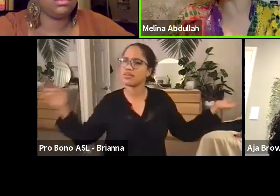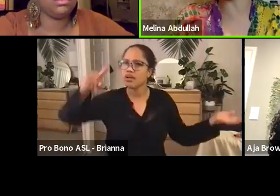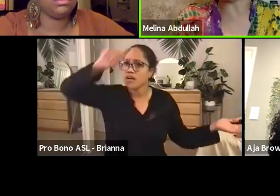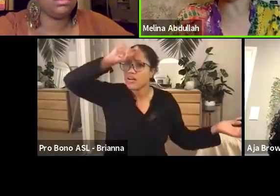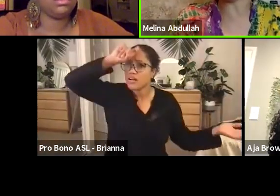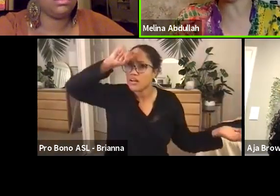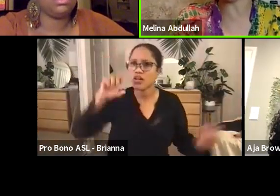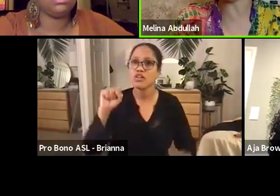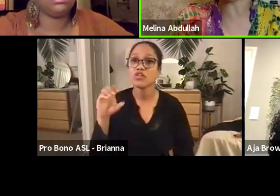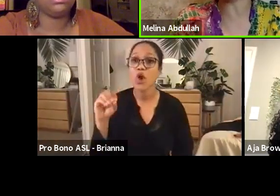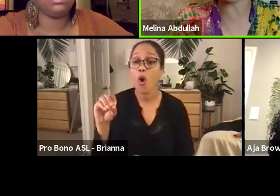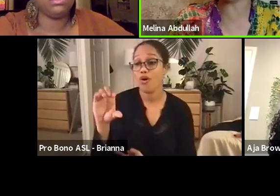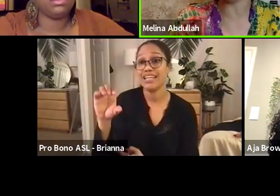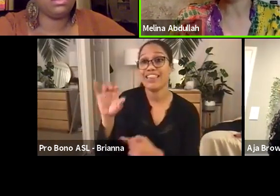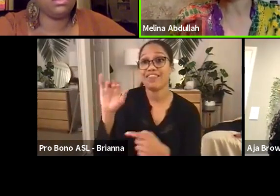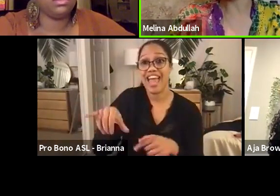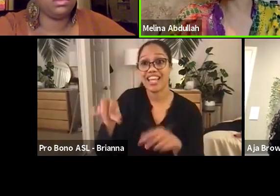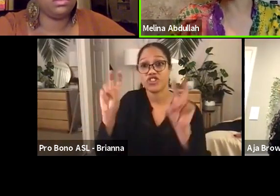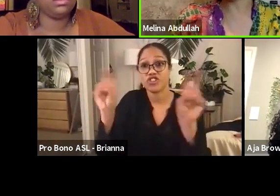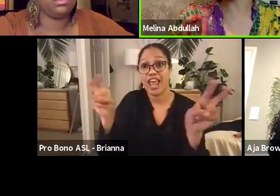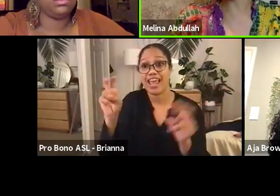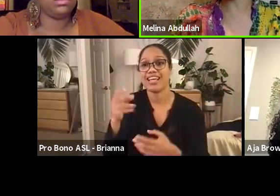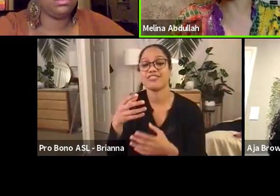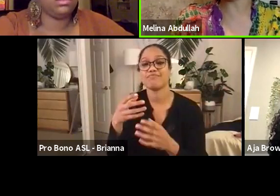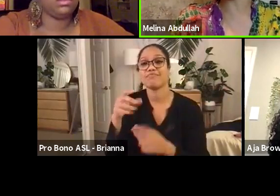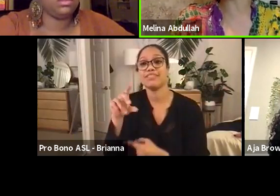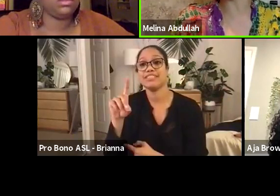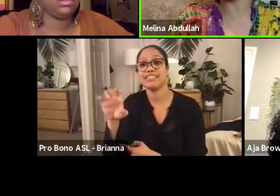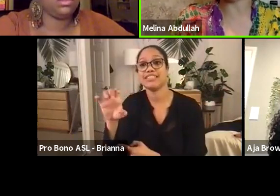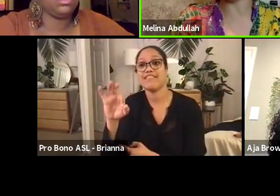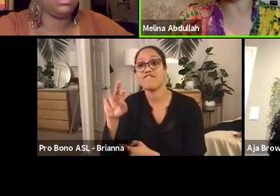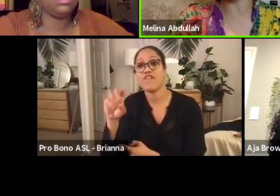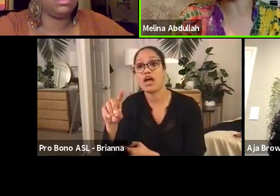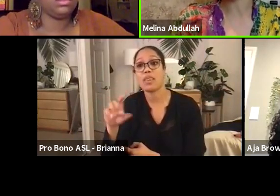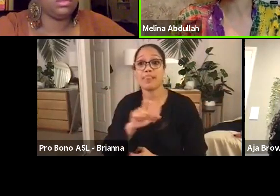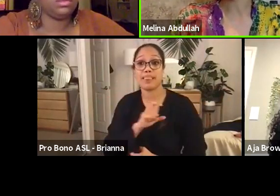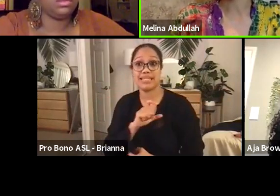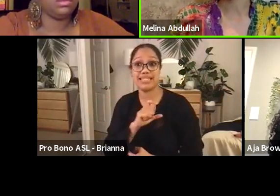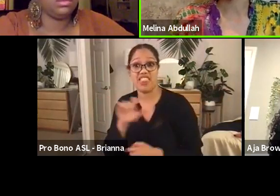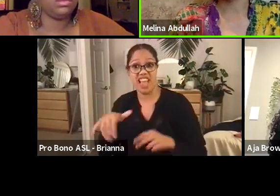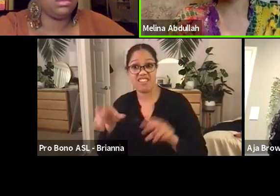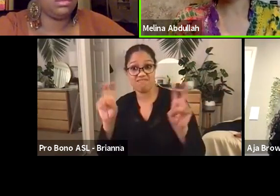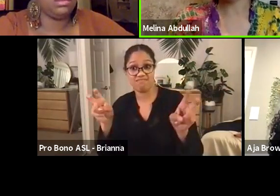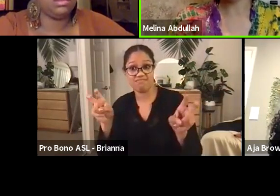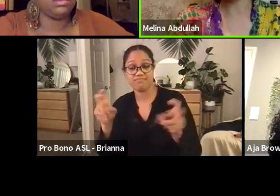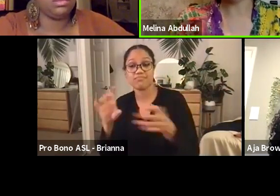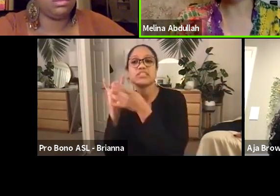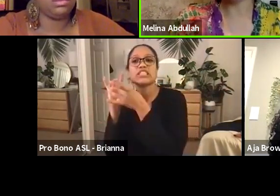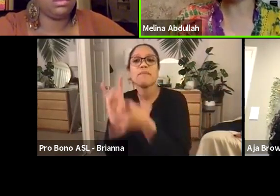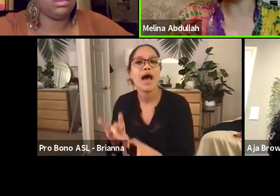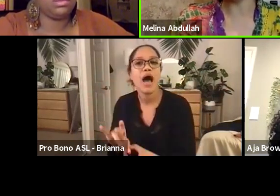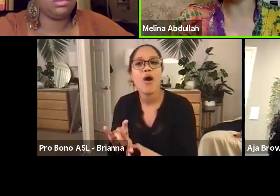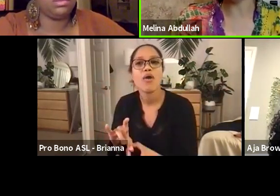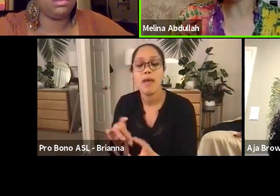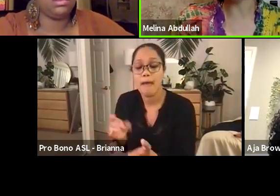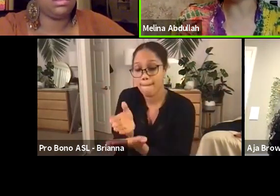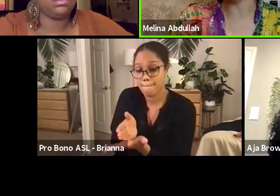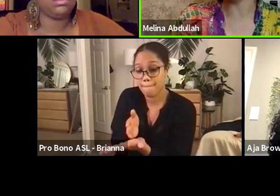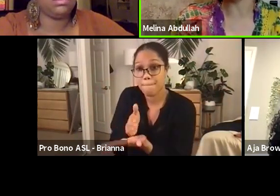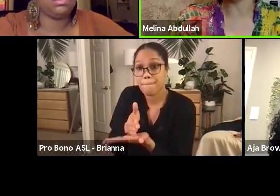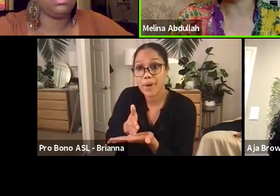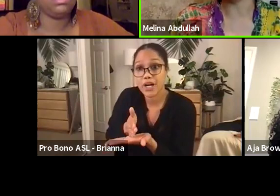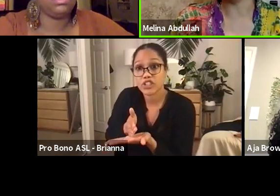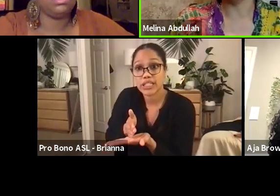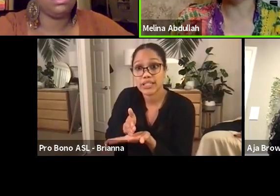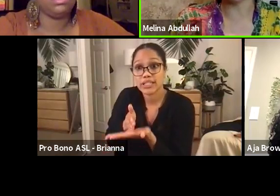the chant defund the police, right? It really is about budgets being ultimate